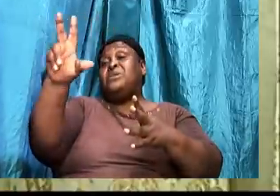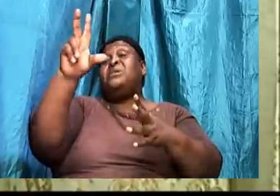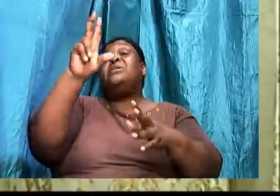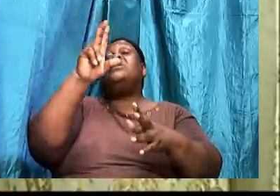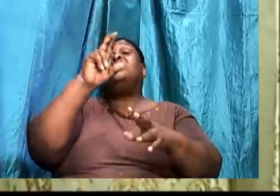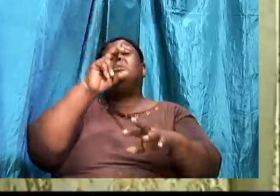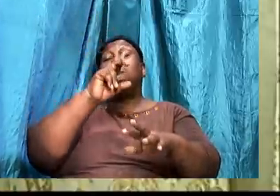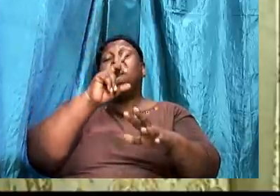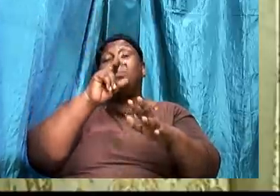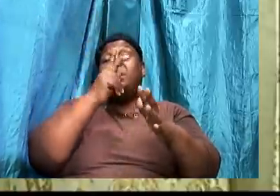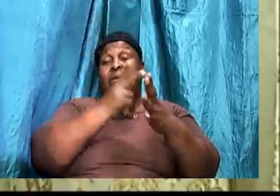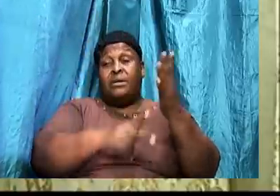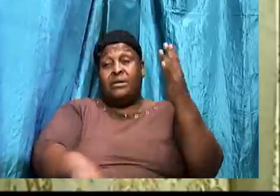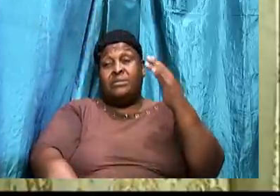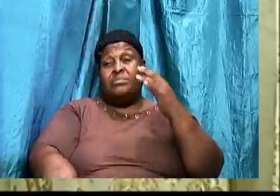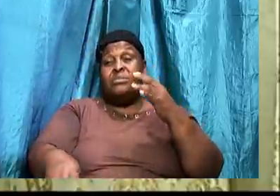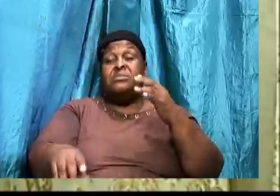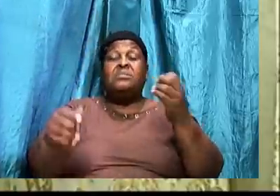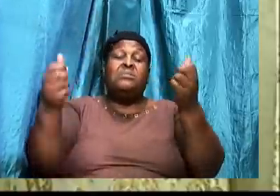And it tells us.